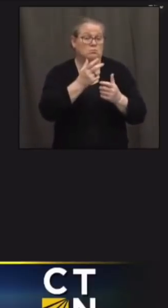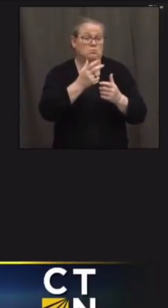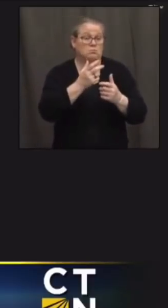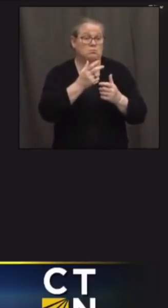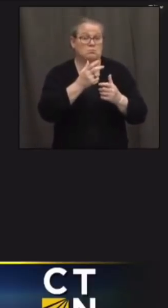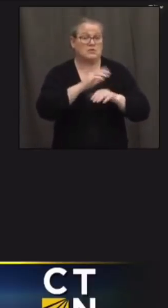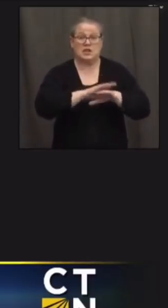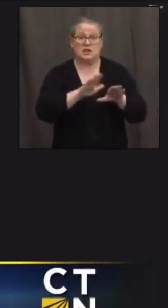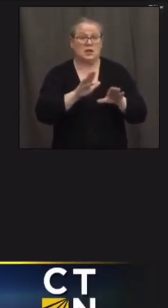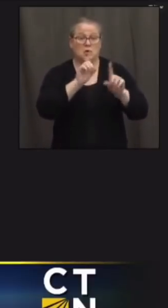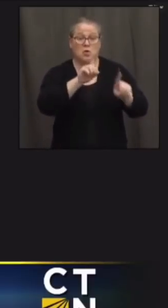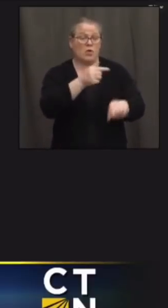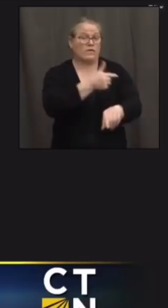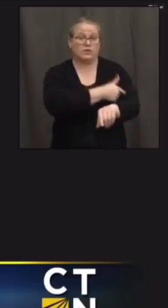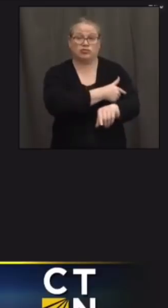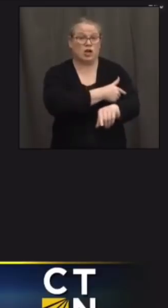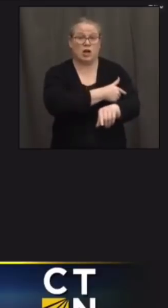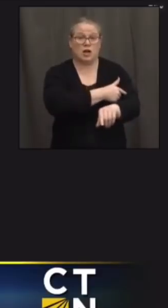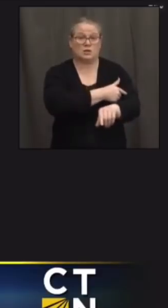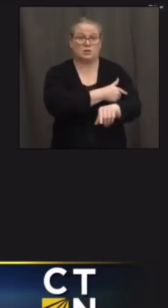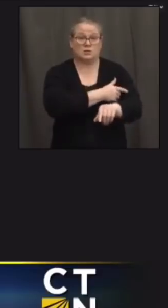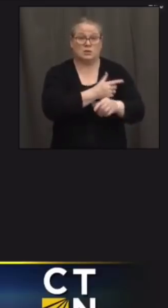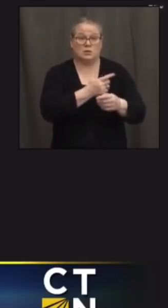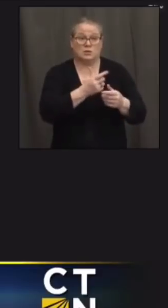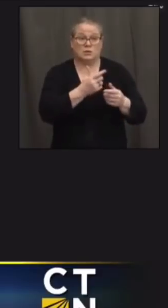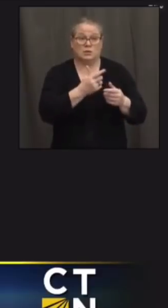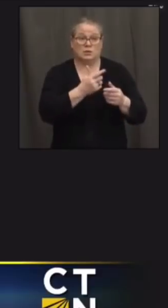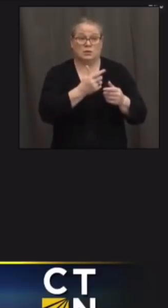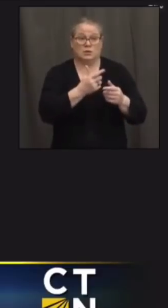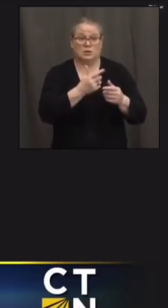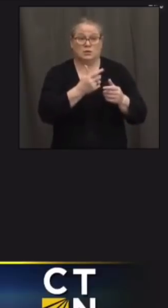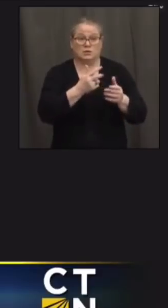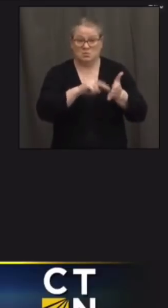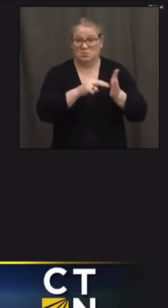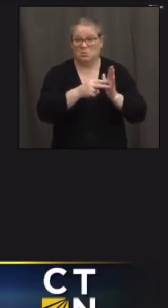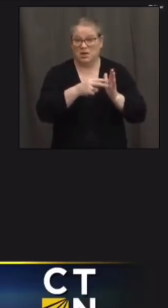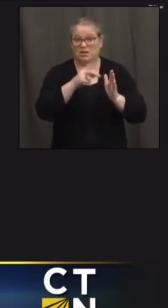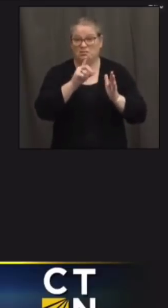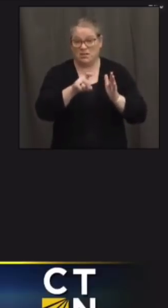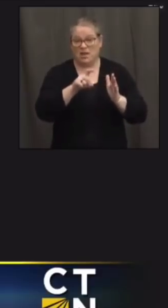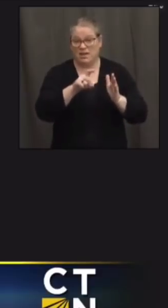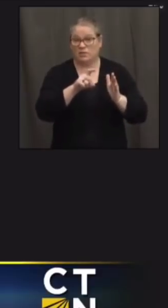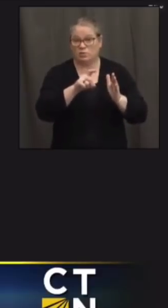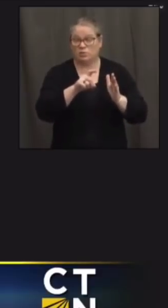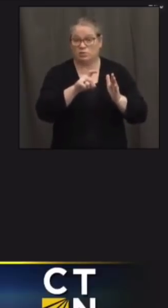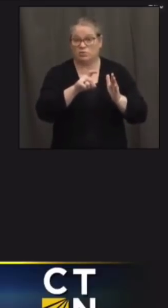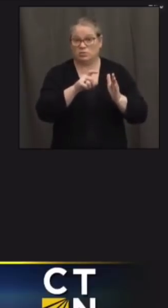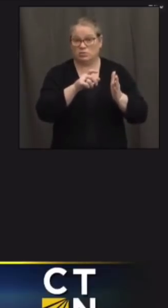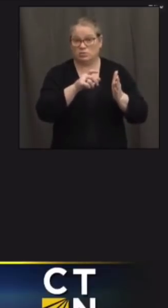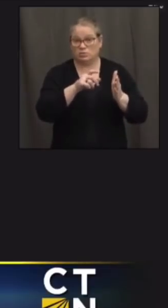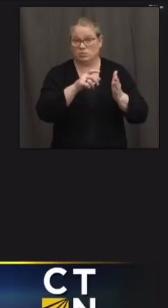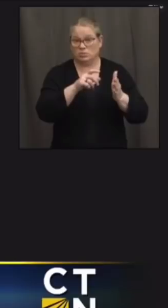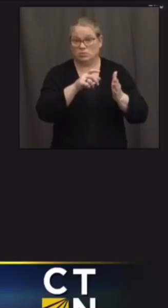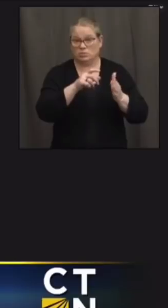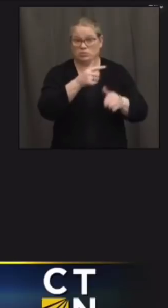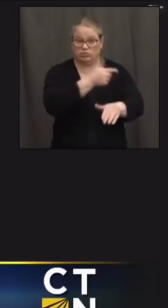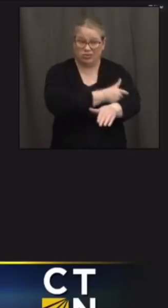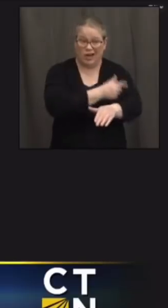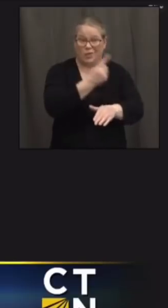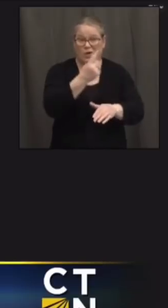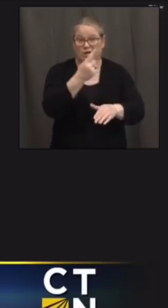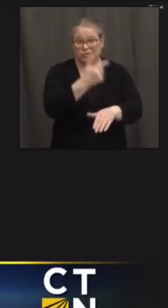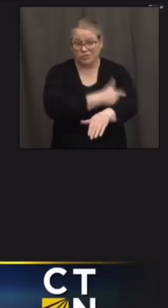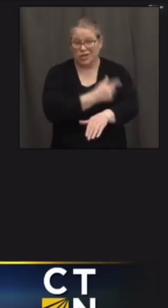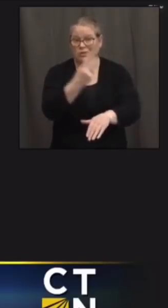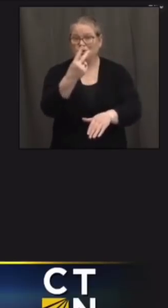then you know they're going to have to get number one and two in the in the last two and i'm wondering if that could have any kind of